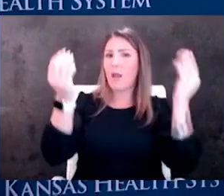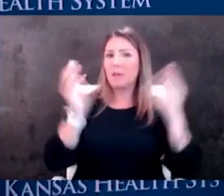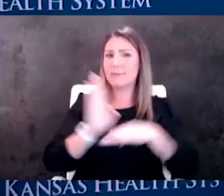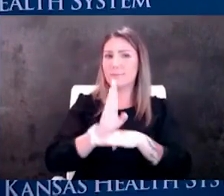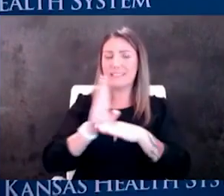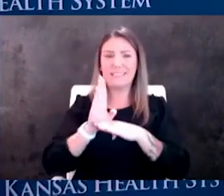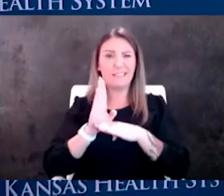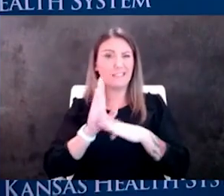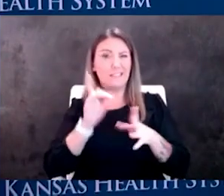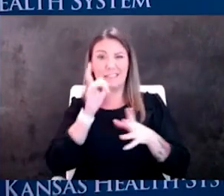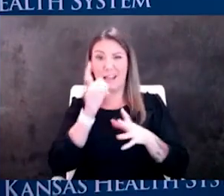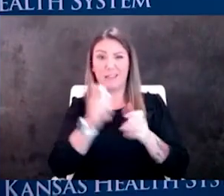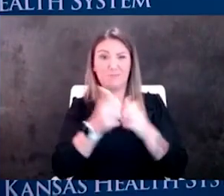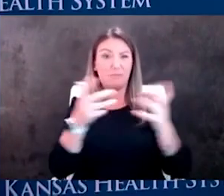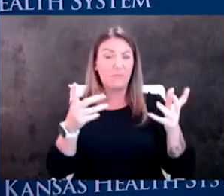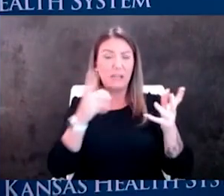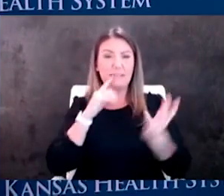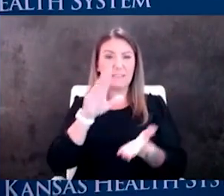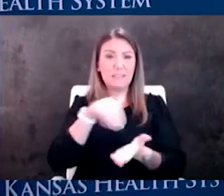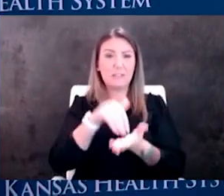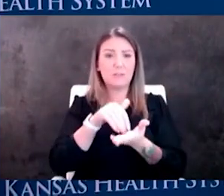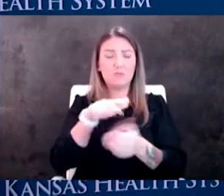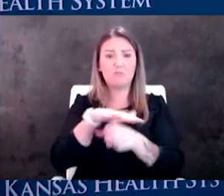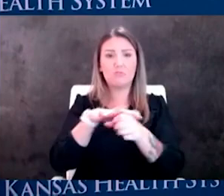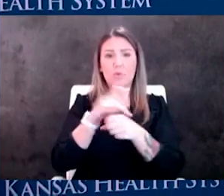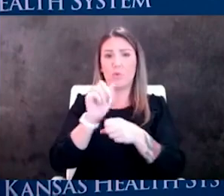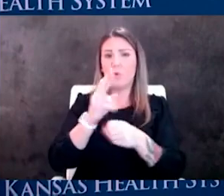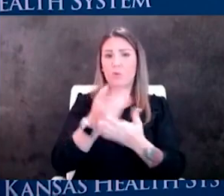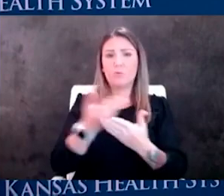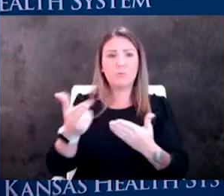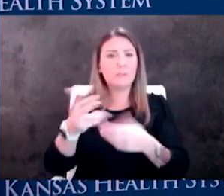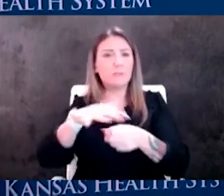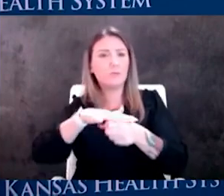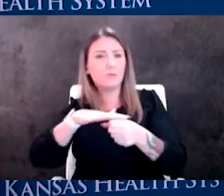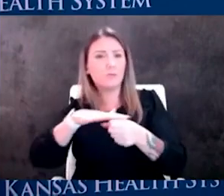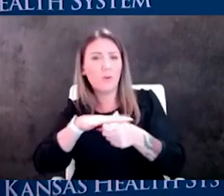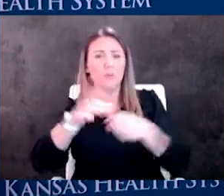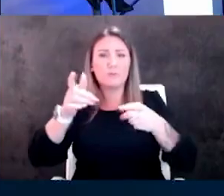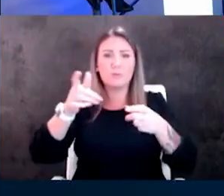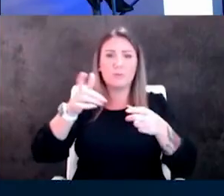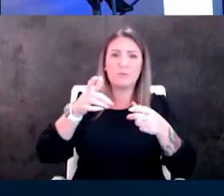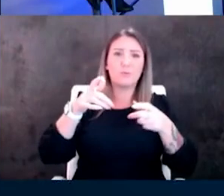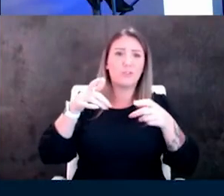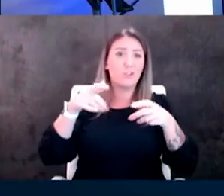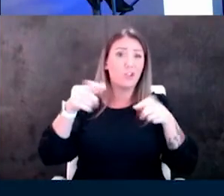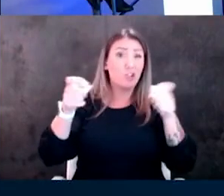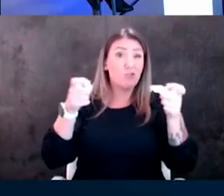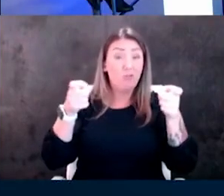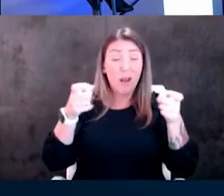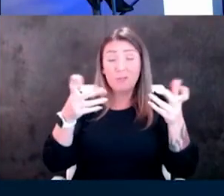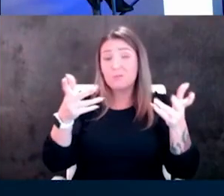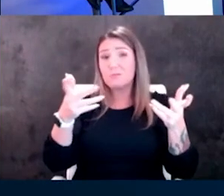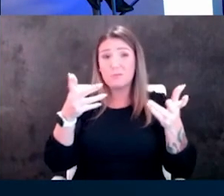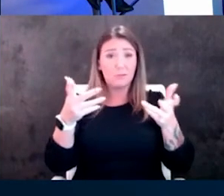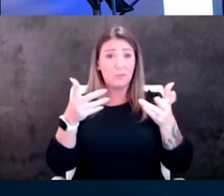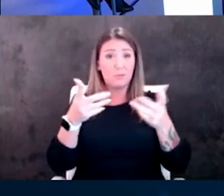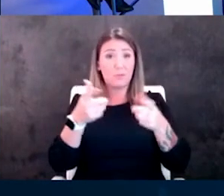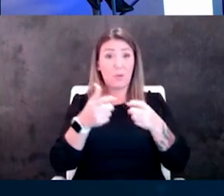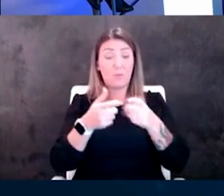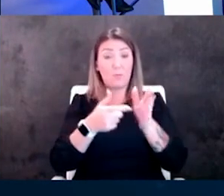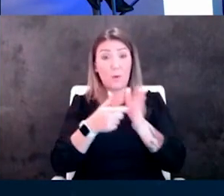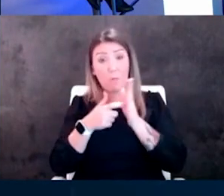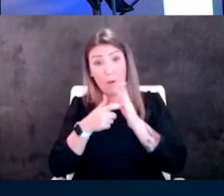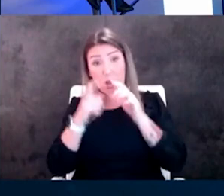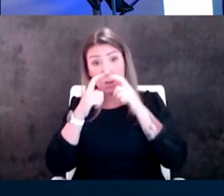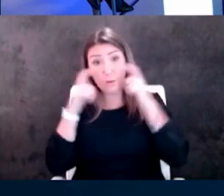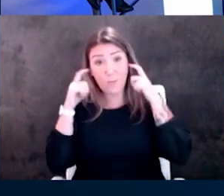there a central site or resource location a directory of businesses that do require masks so